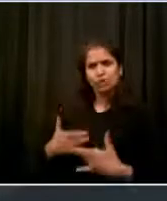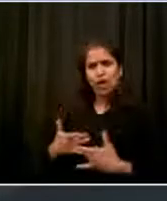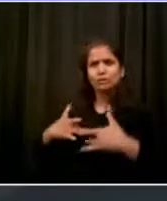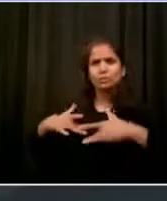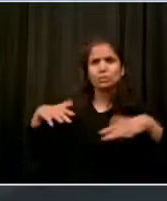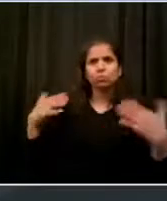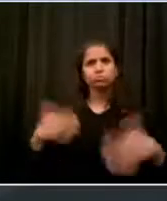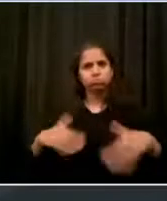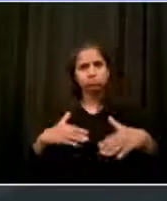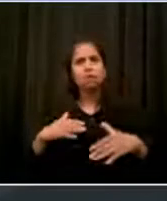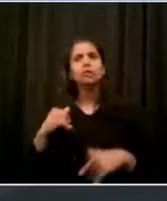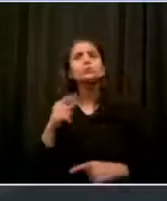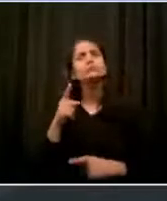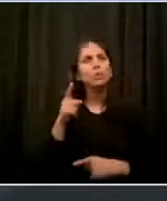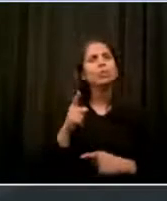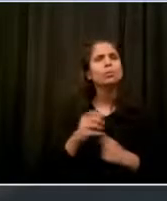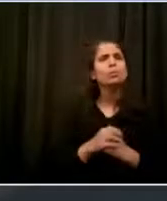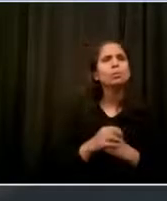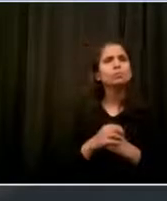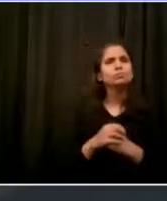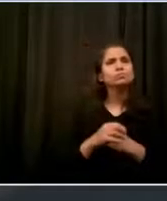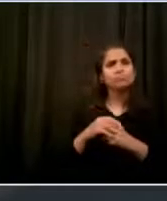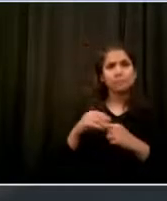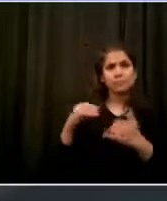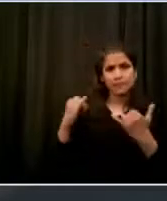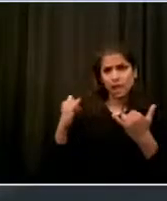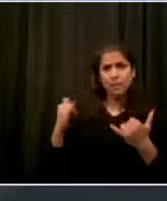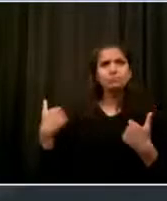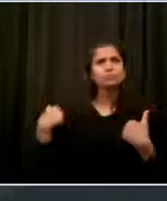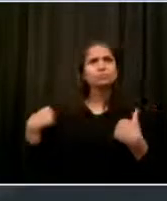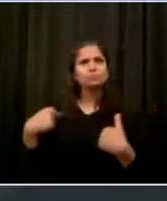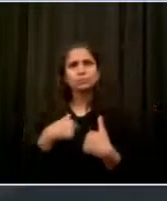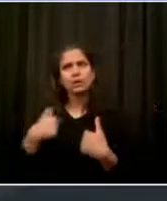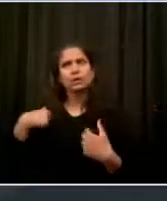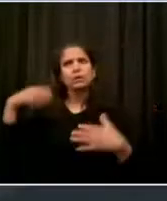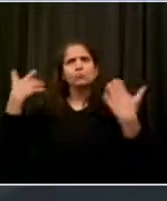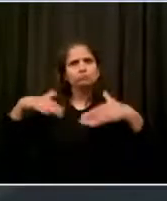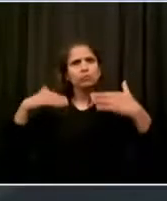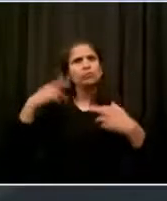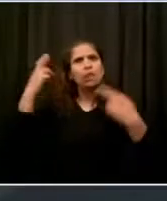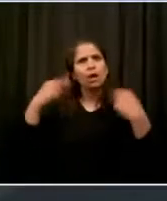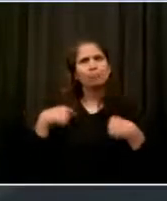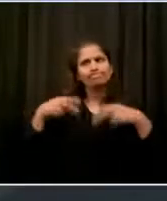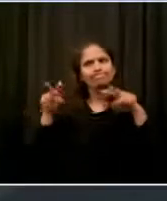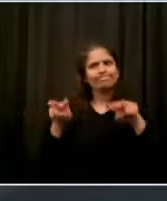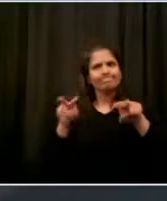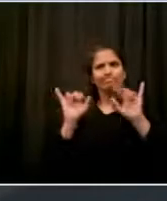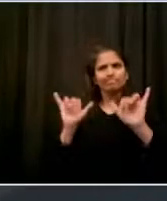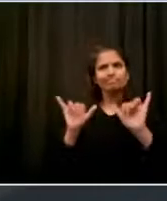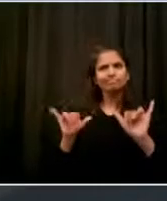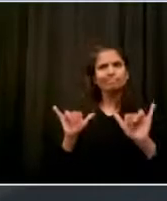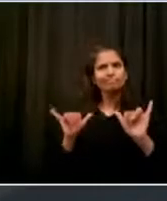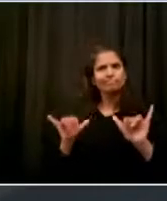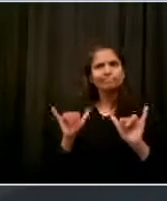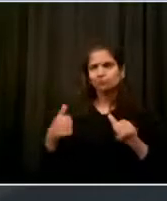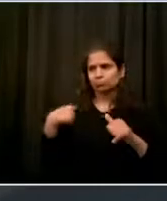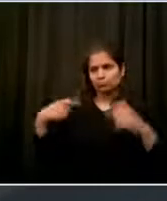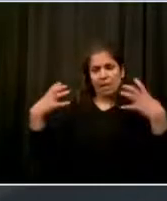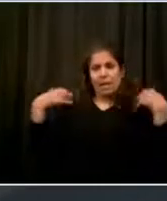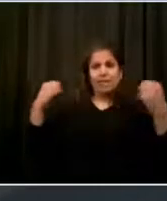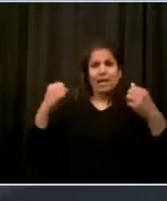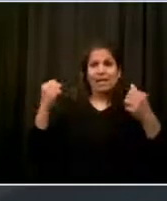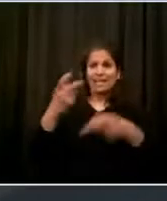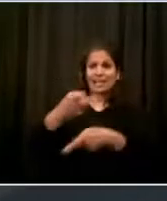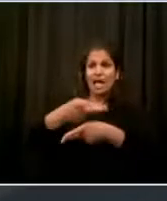We need to help make sure that people get the mental health care they need. And the Task Force on Racial Inclusion and Equity is focused on what we can do right